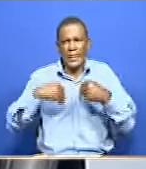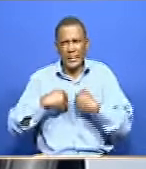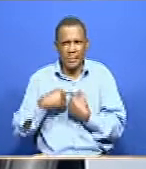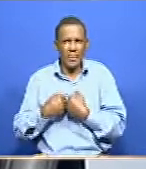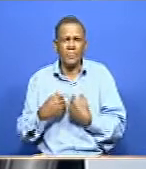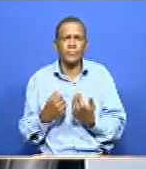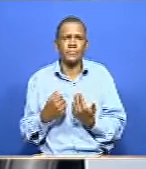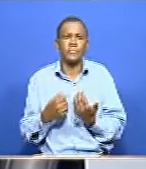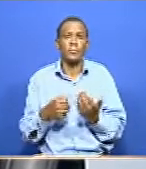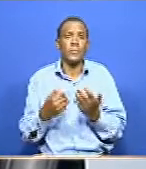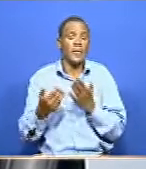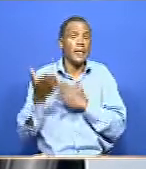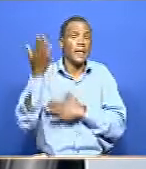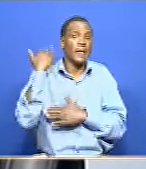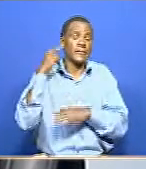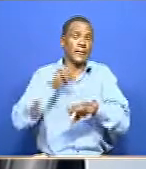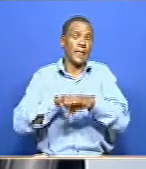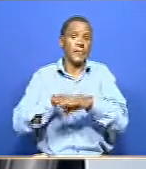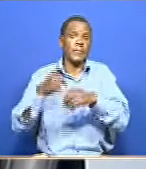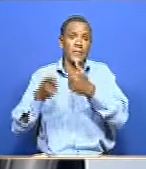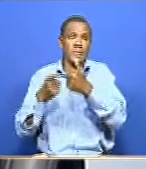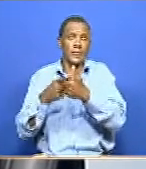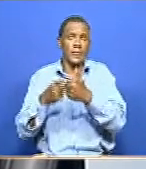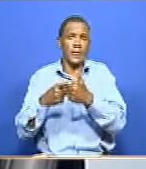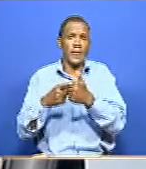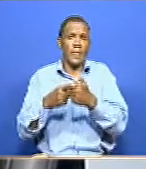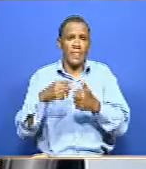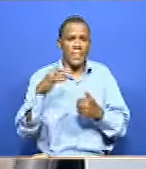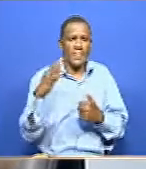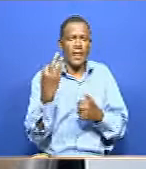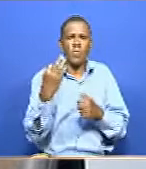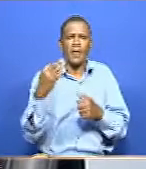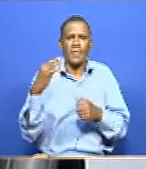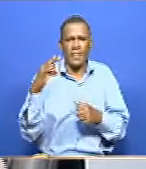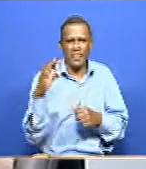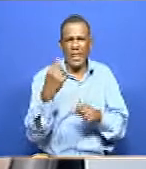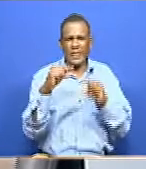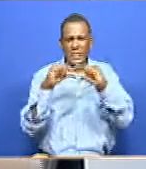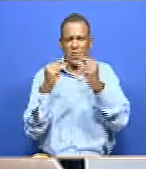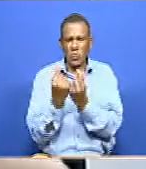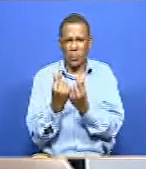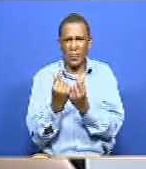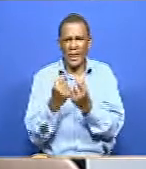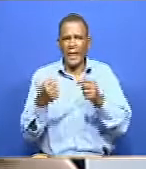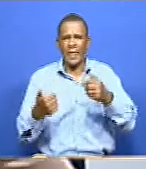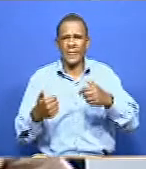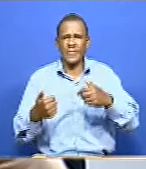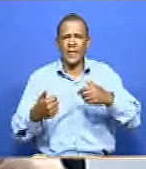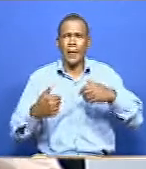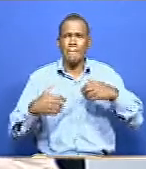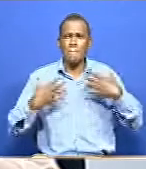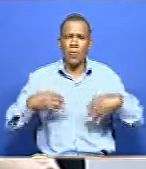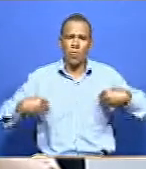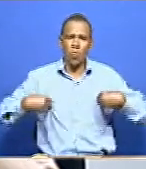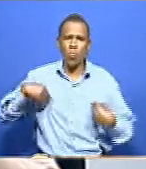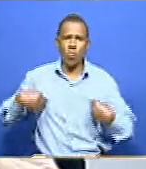during census, I think deaf was in that category. So you find other, like physical disability carrying a bigger number,